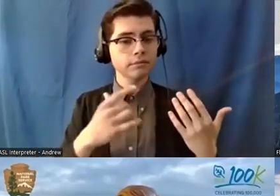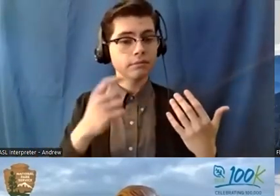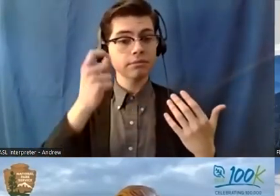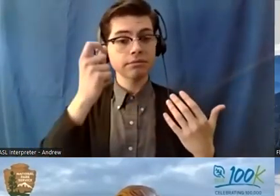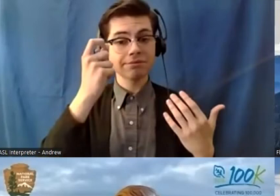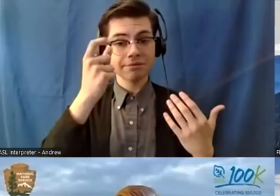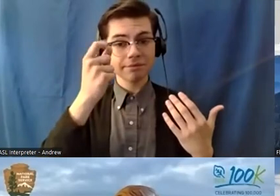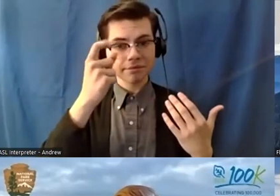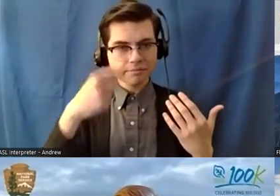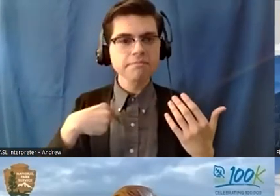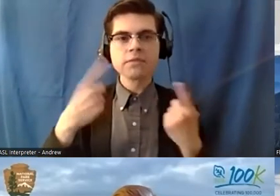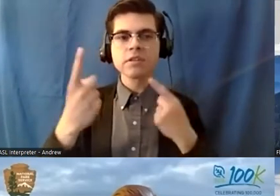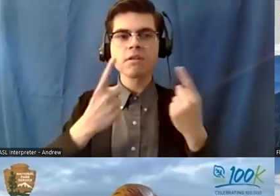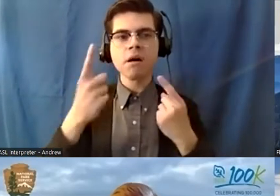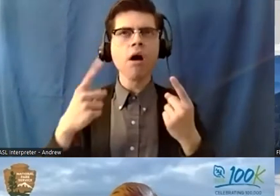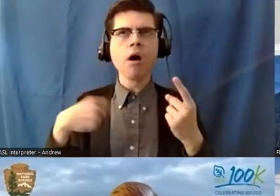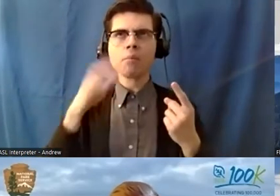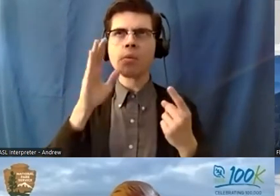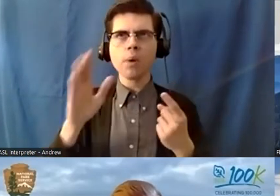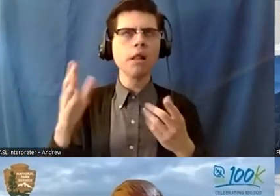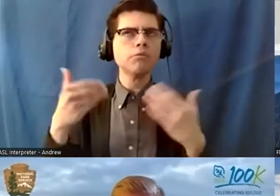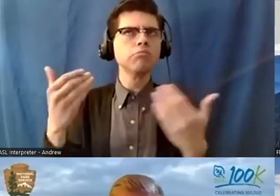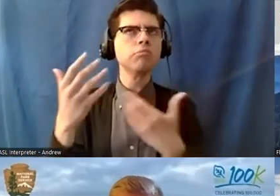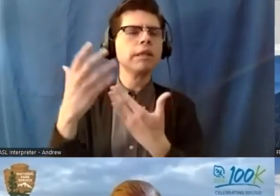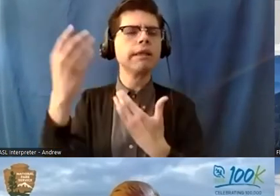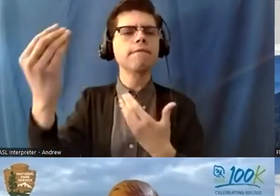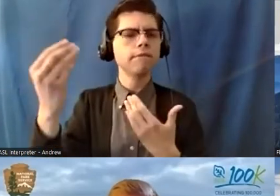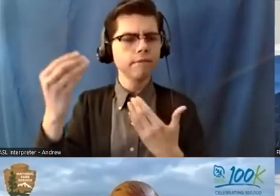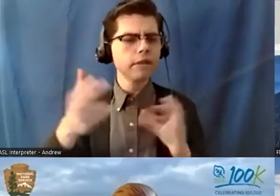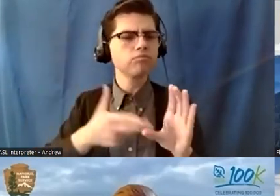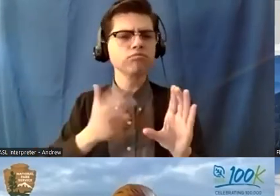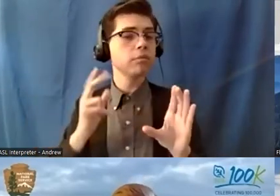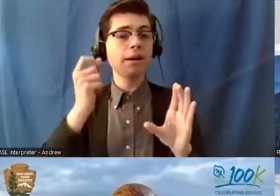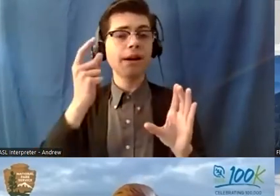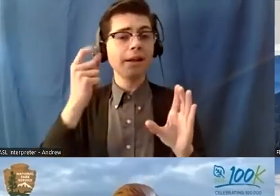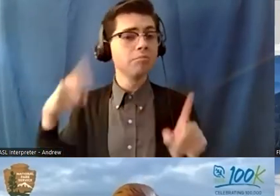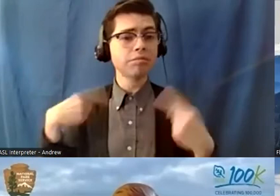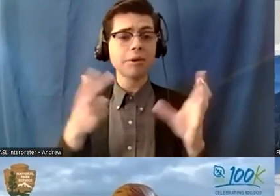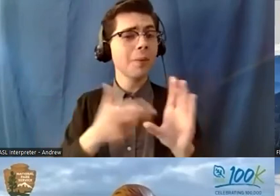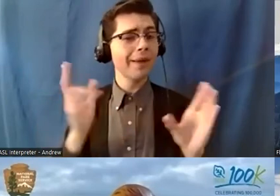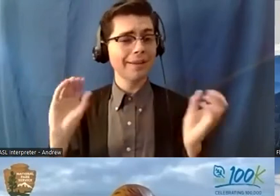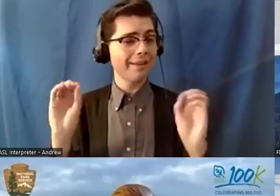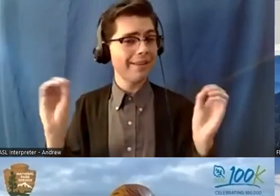have i've never grown tired of seeing the nesting turtles um and they're doing this